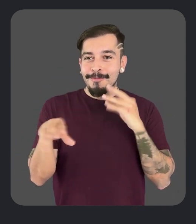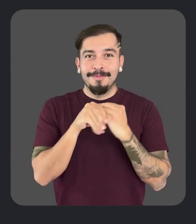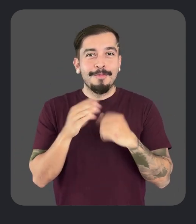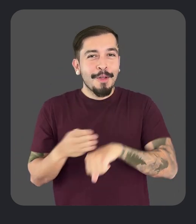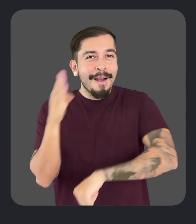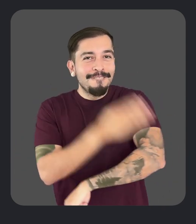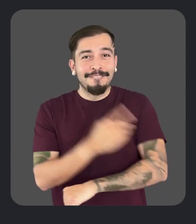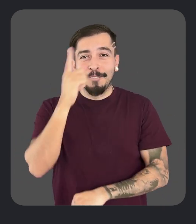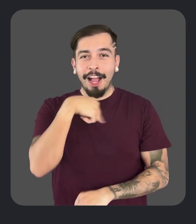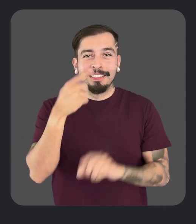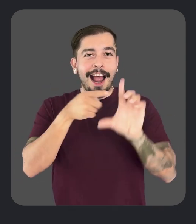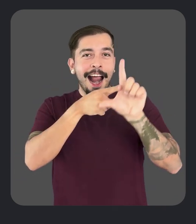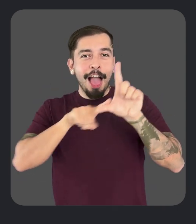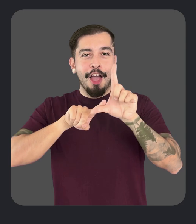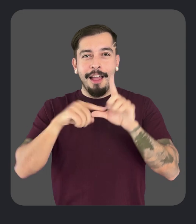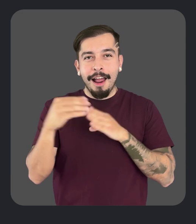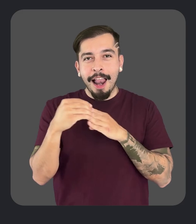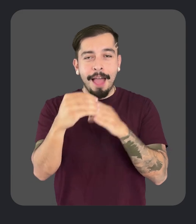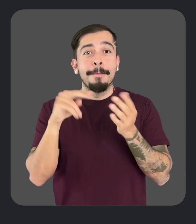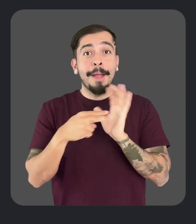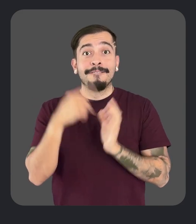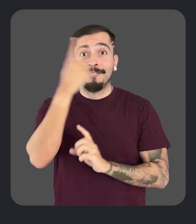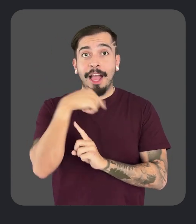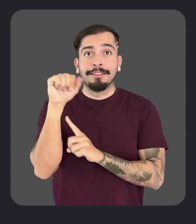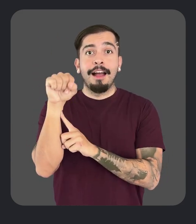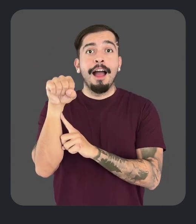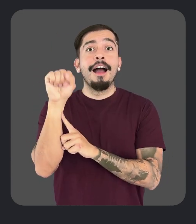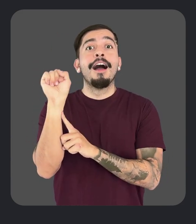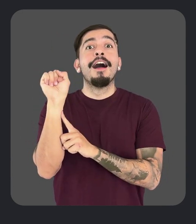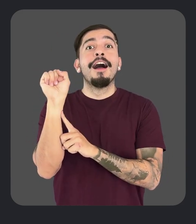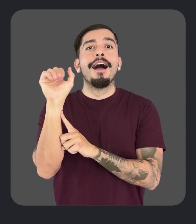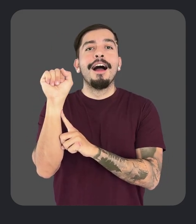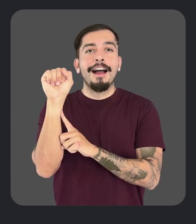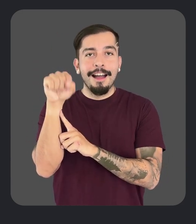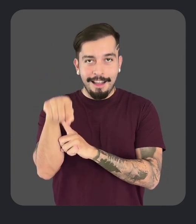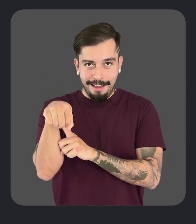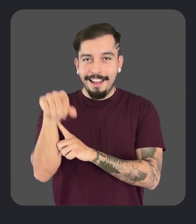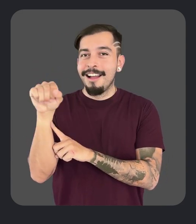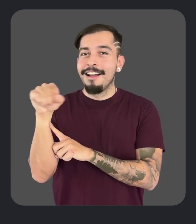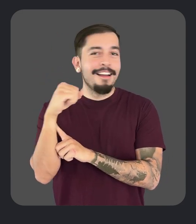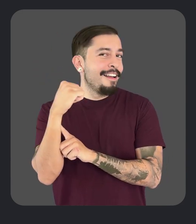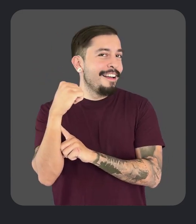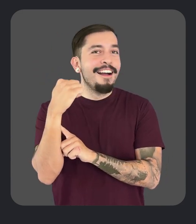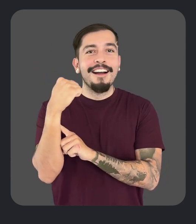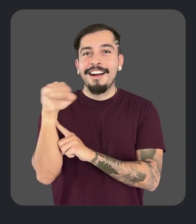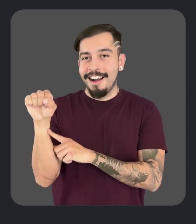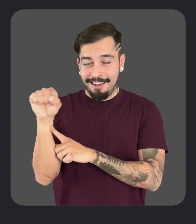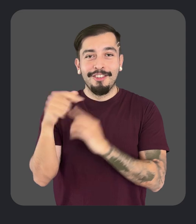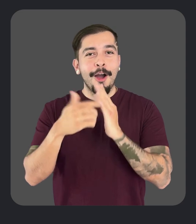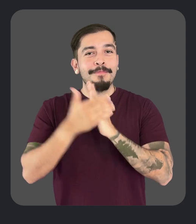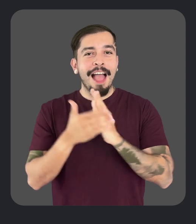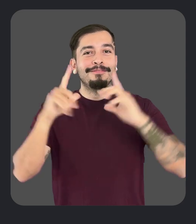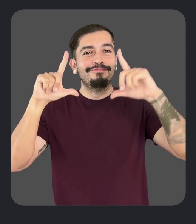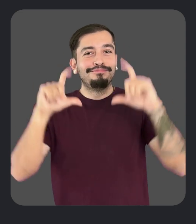also comes with improved face angle guidance, which helps you prompt to tilt your face up or down, pan left to right, before